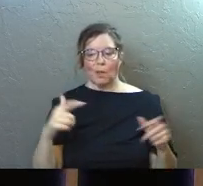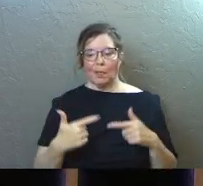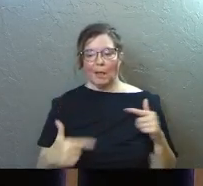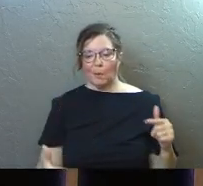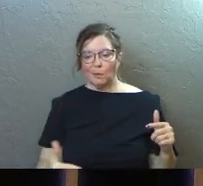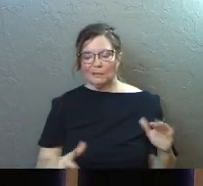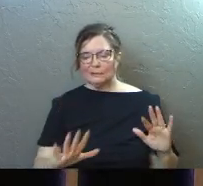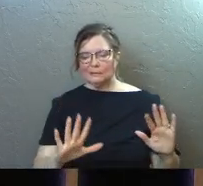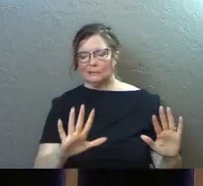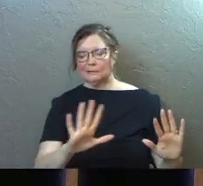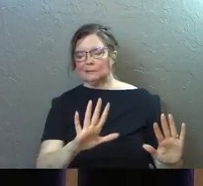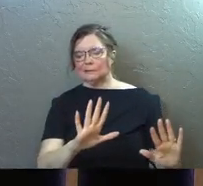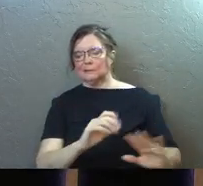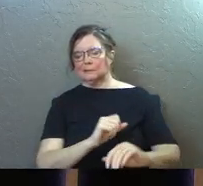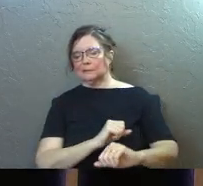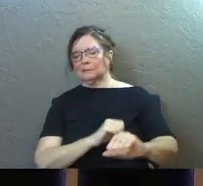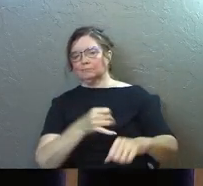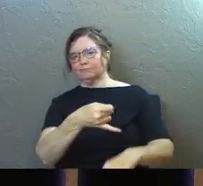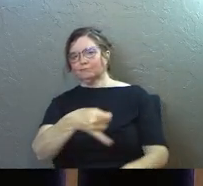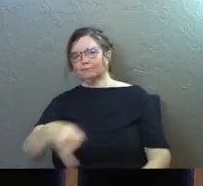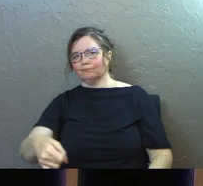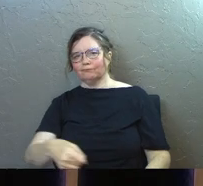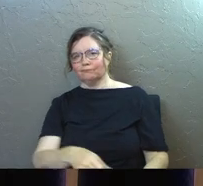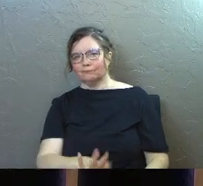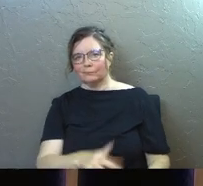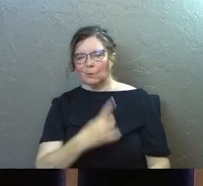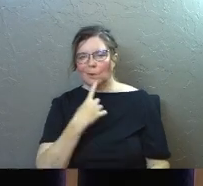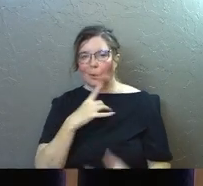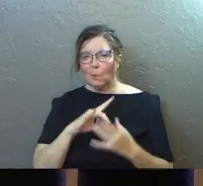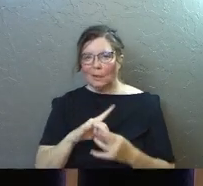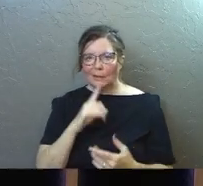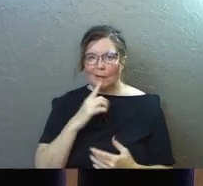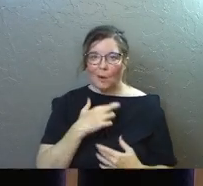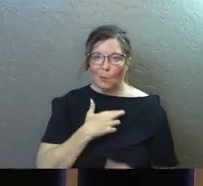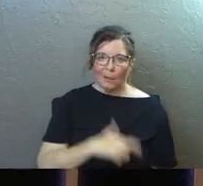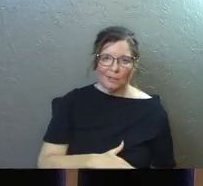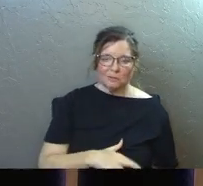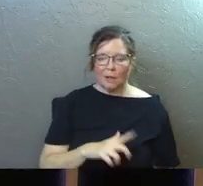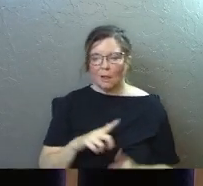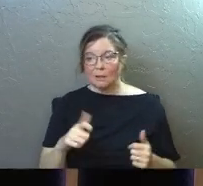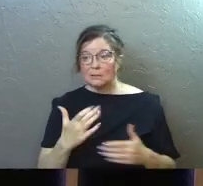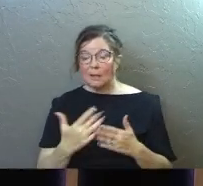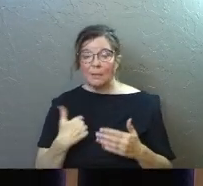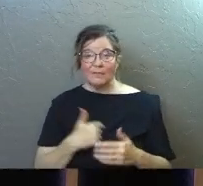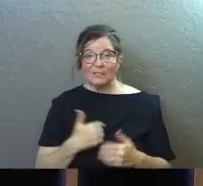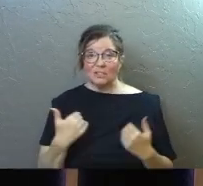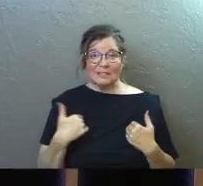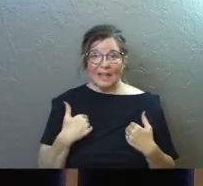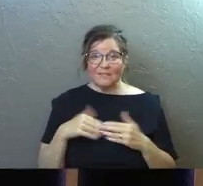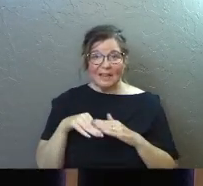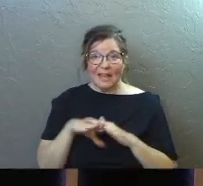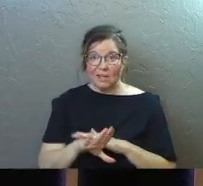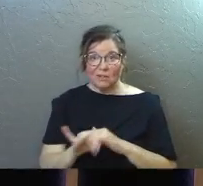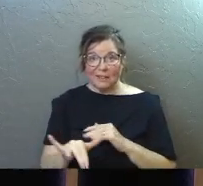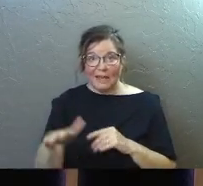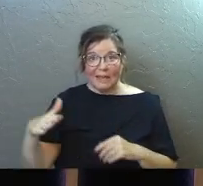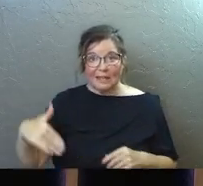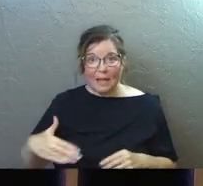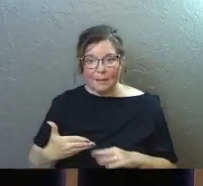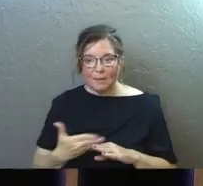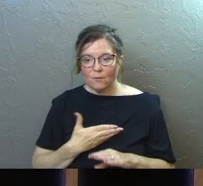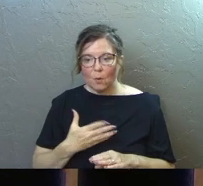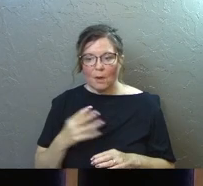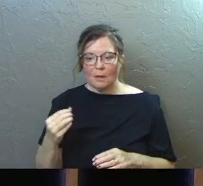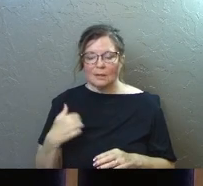about Jesus. And it's hard to understand. And we say it's a relationship and not a religion. And some of us just haven't entered into that yet